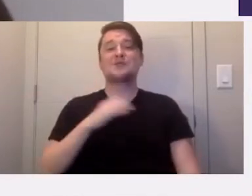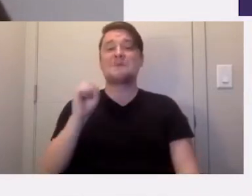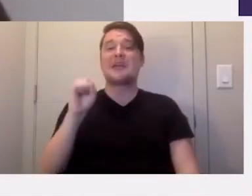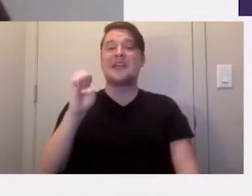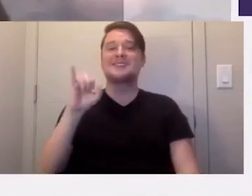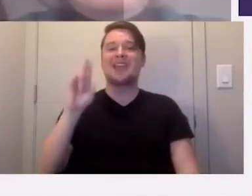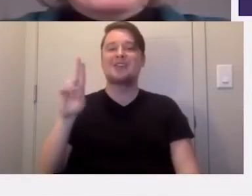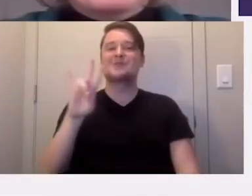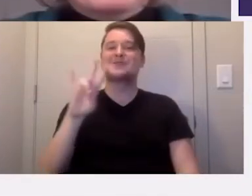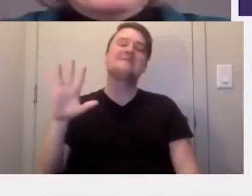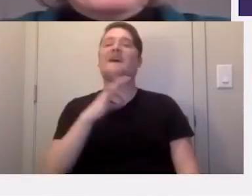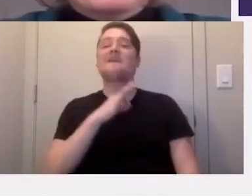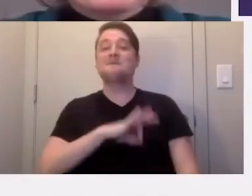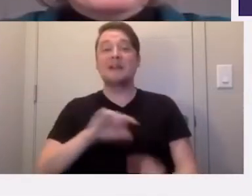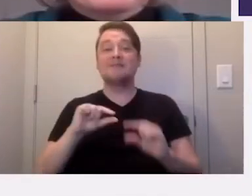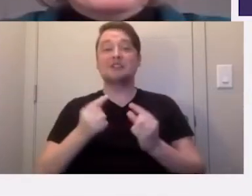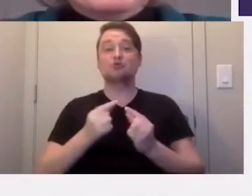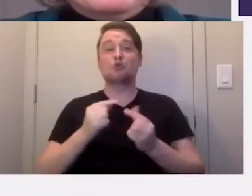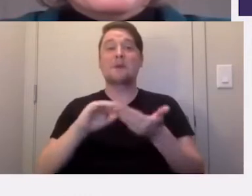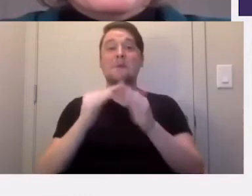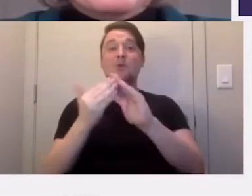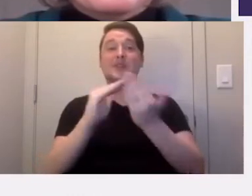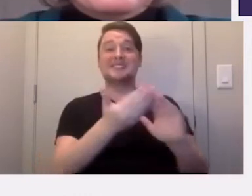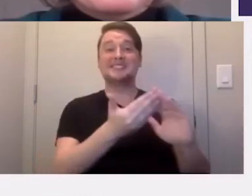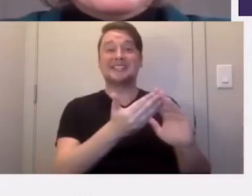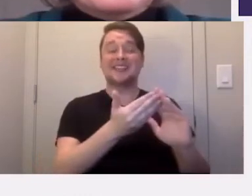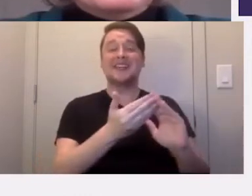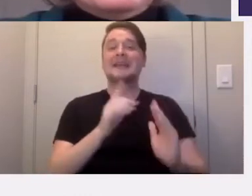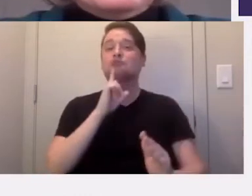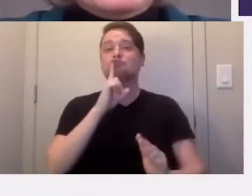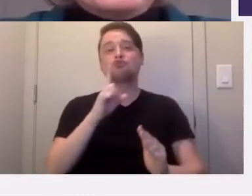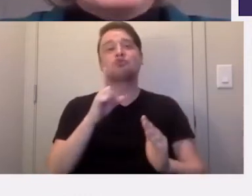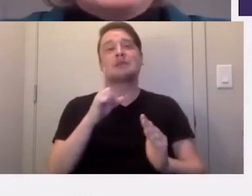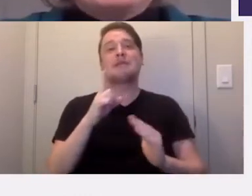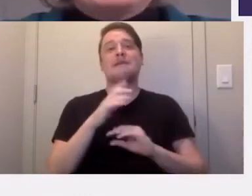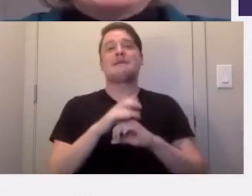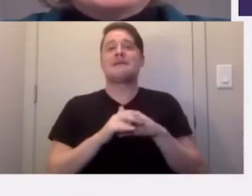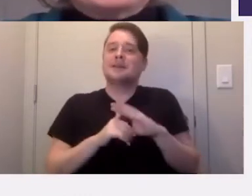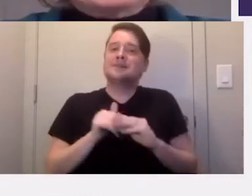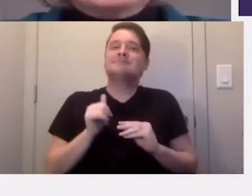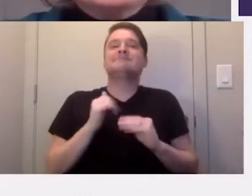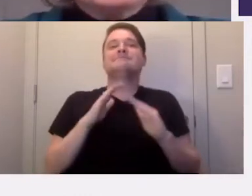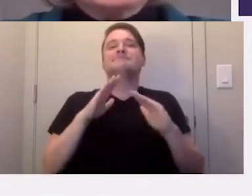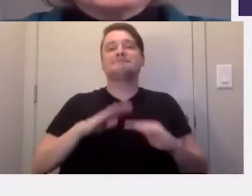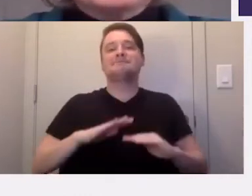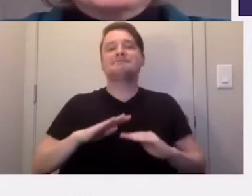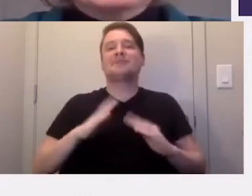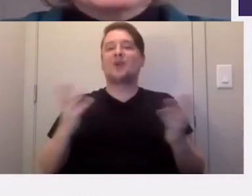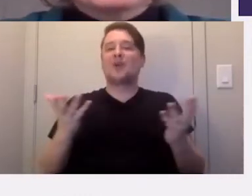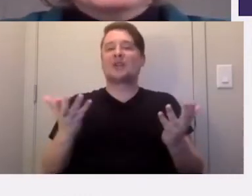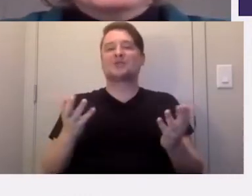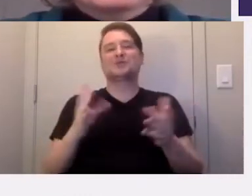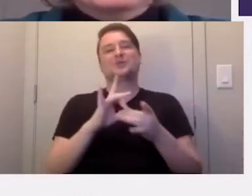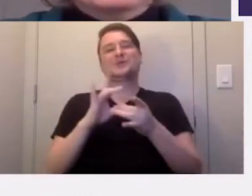775 Benefits Group community. It is really comforting to know that we are all in this together.